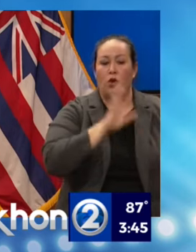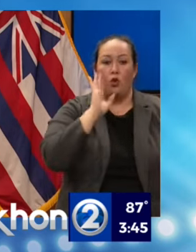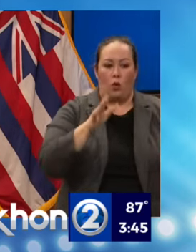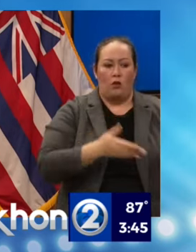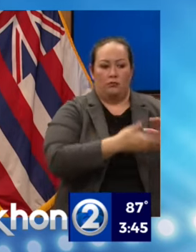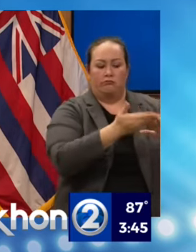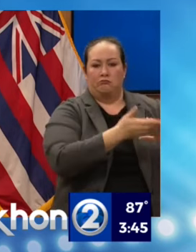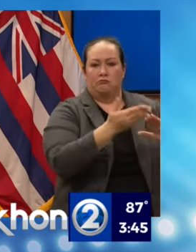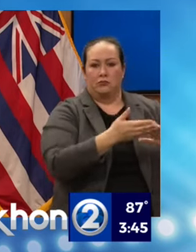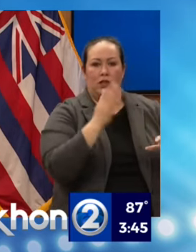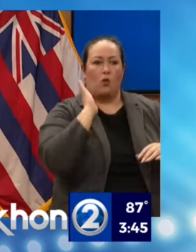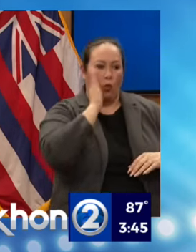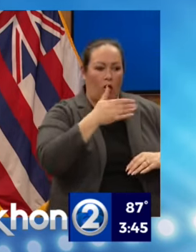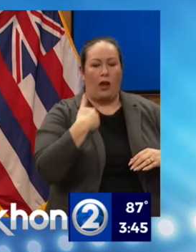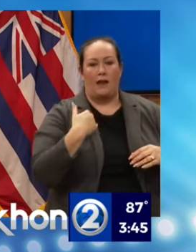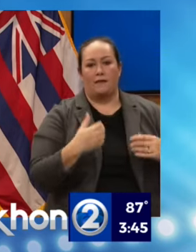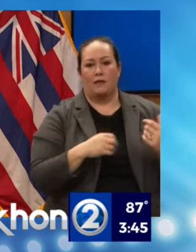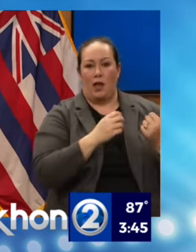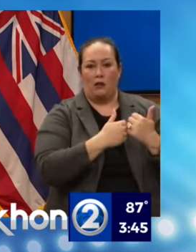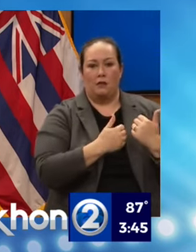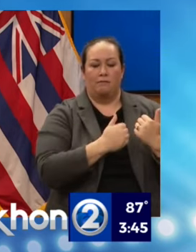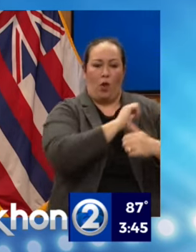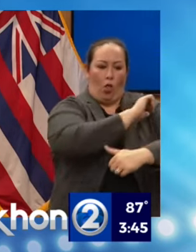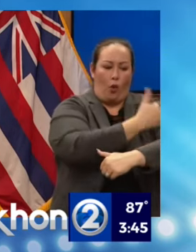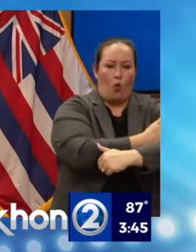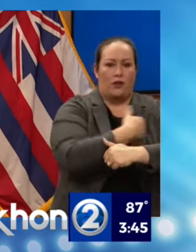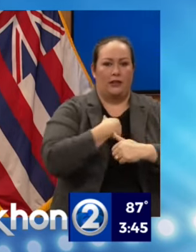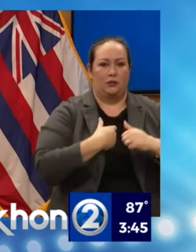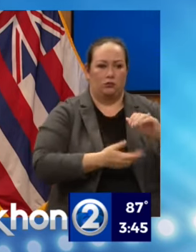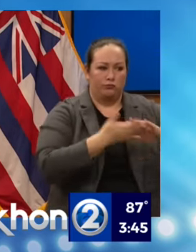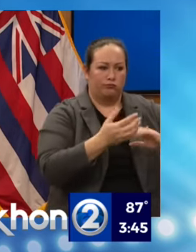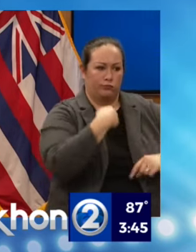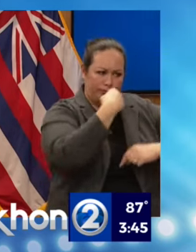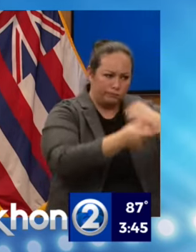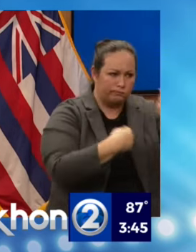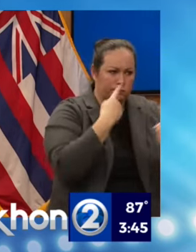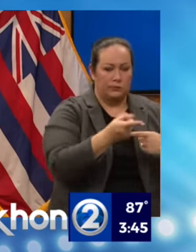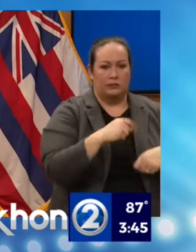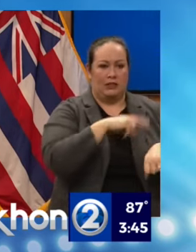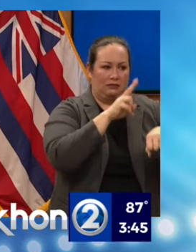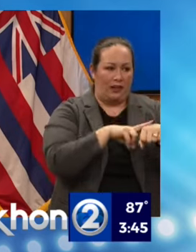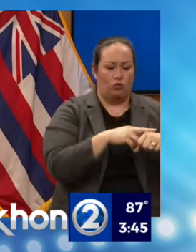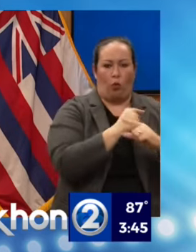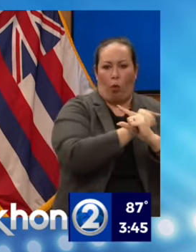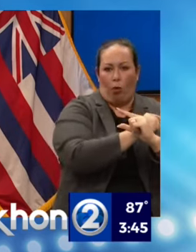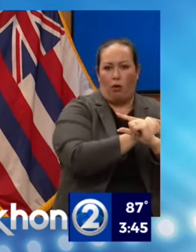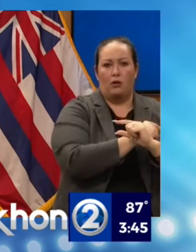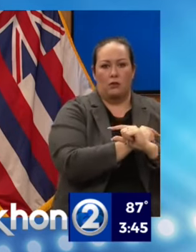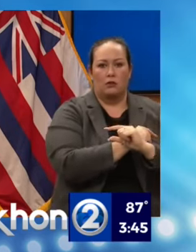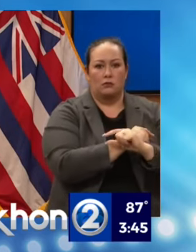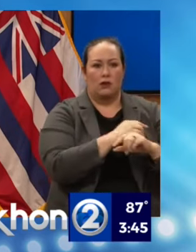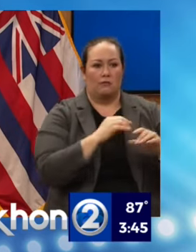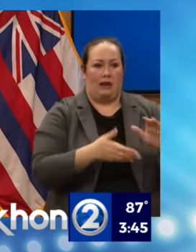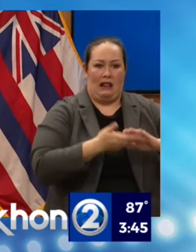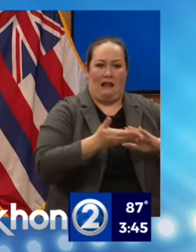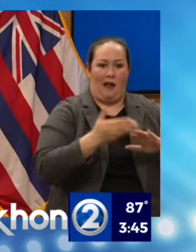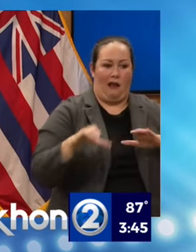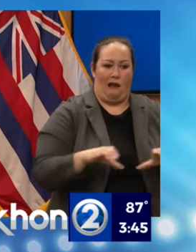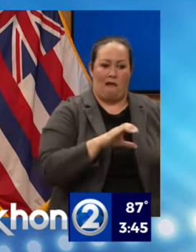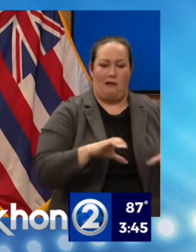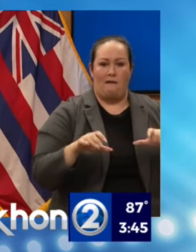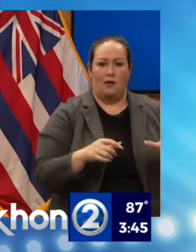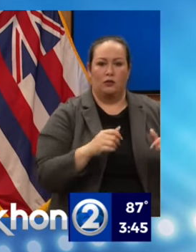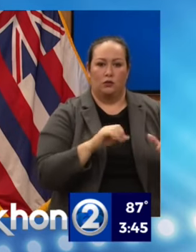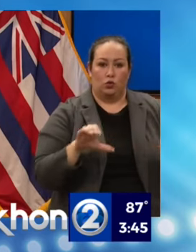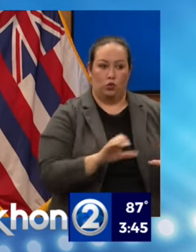he'll have the authority to command both active duty and National Guard forces. I've been in close contact